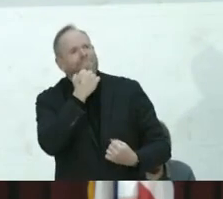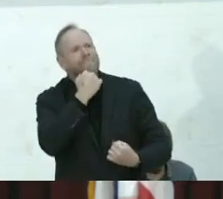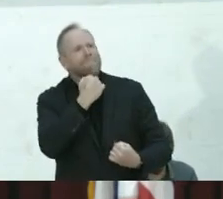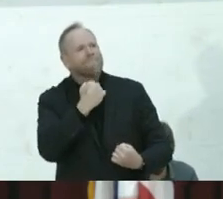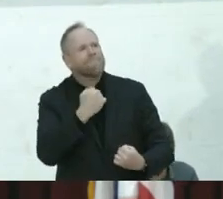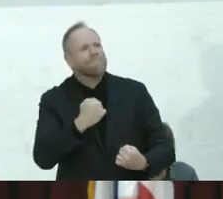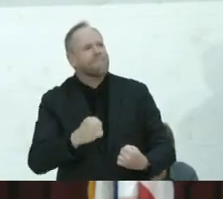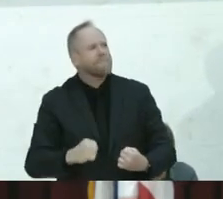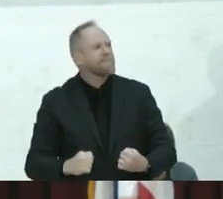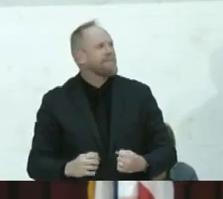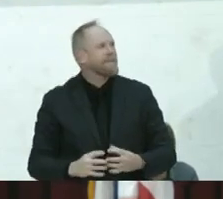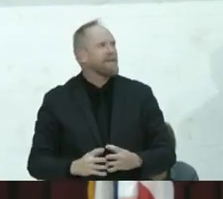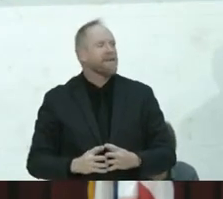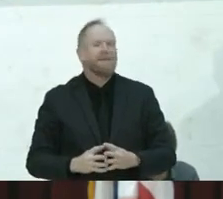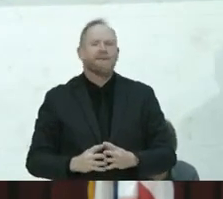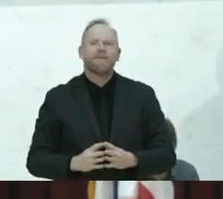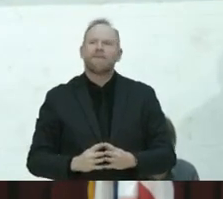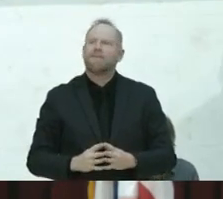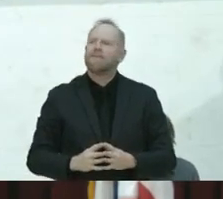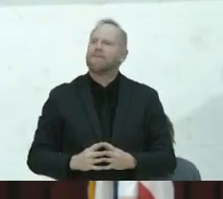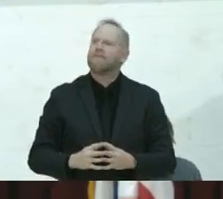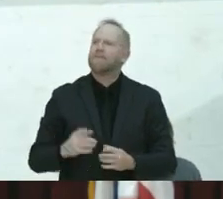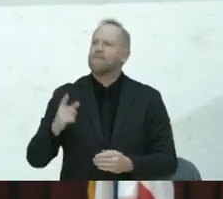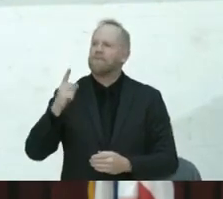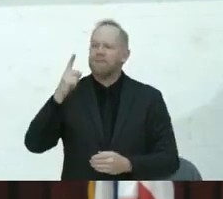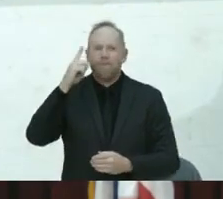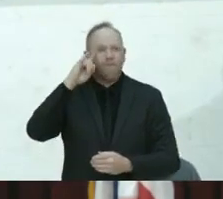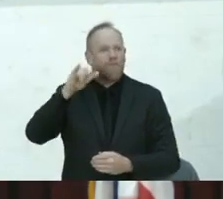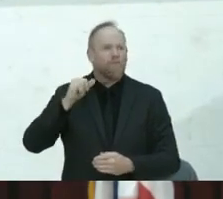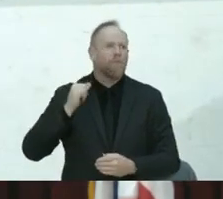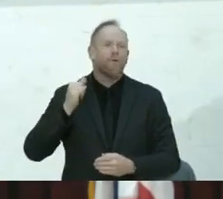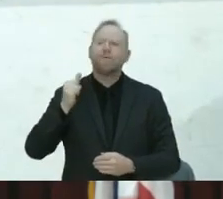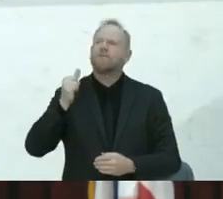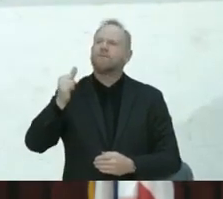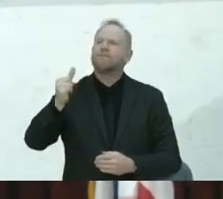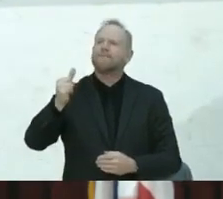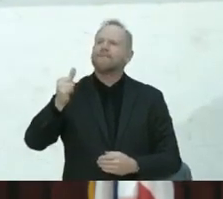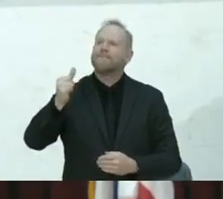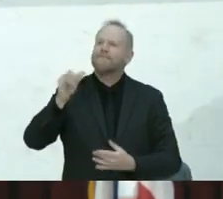like mine